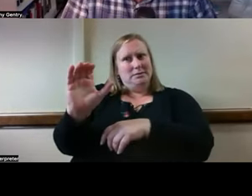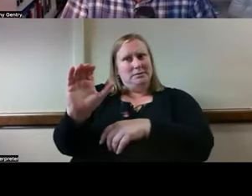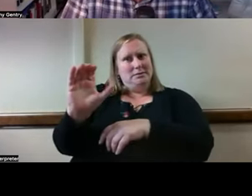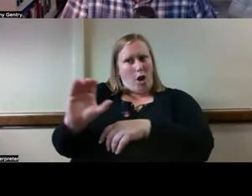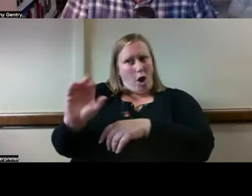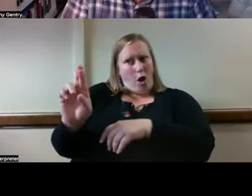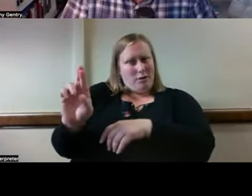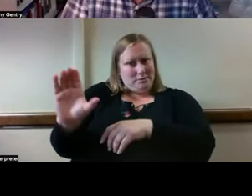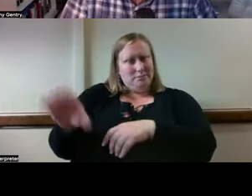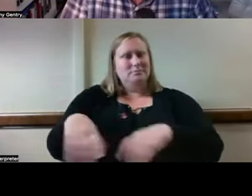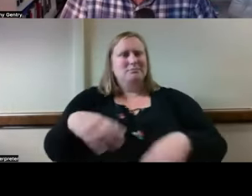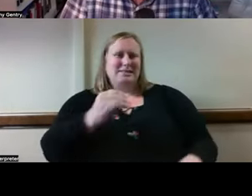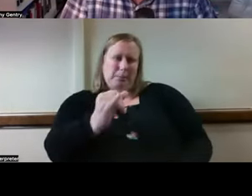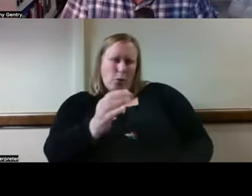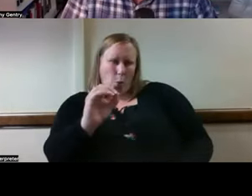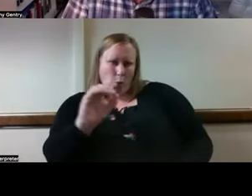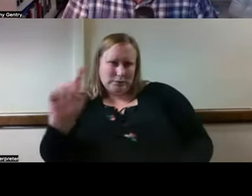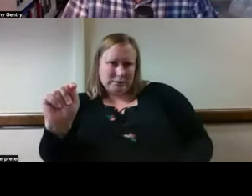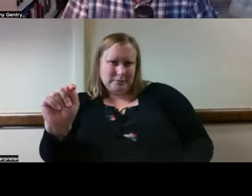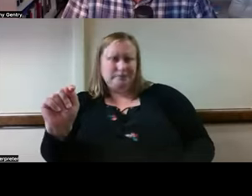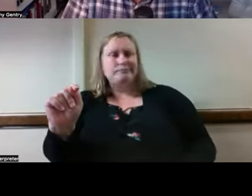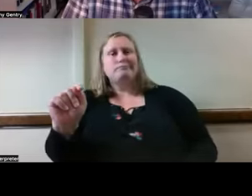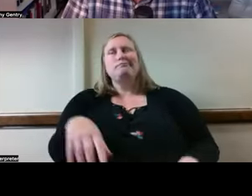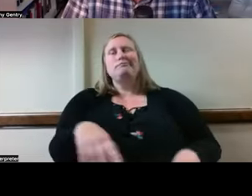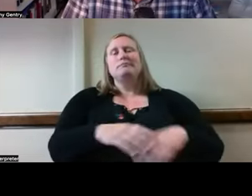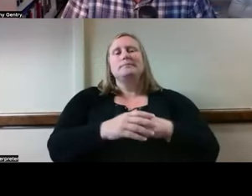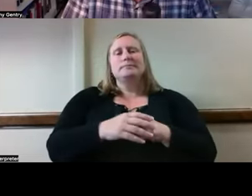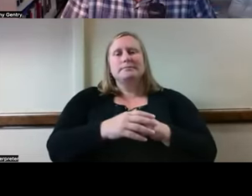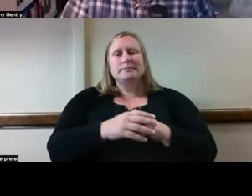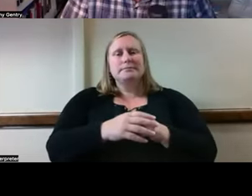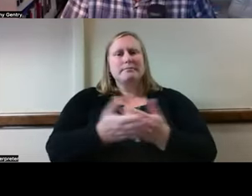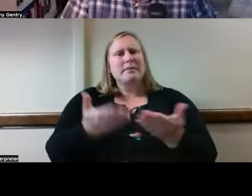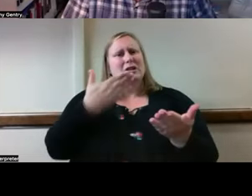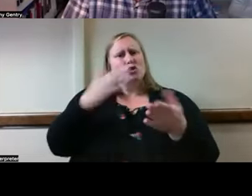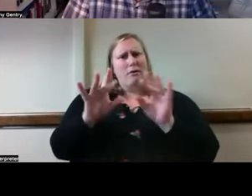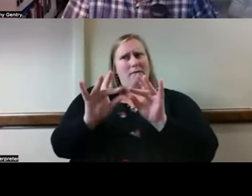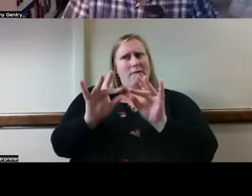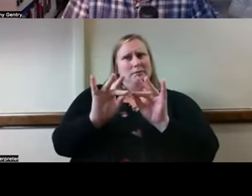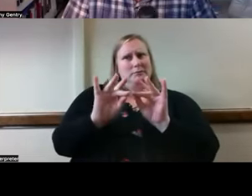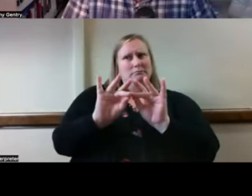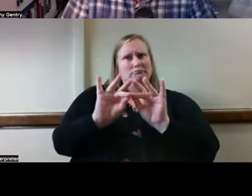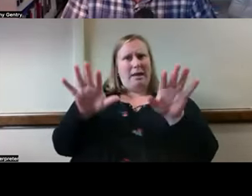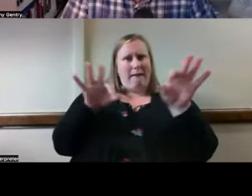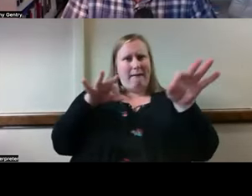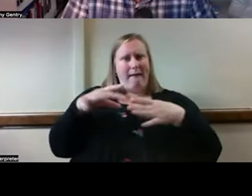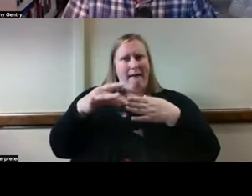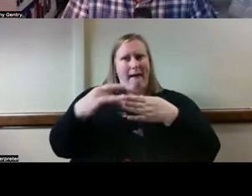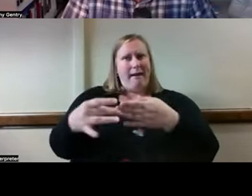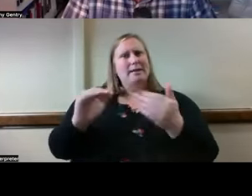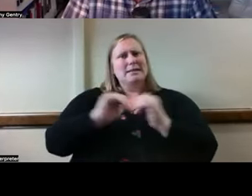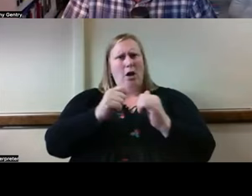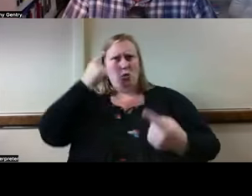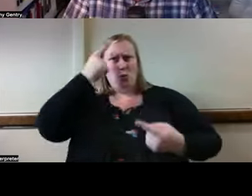as an occupational therapist. And the code lays out for you very good guidelines for how to think through ethical